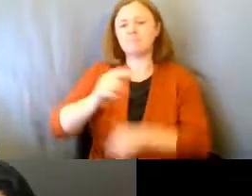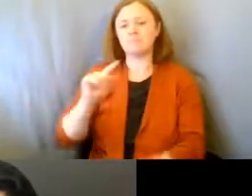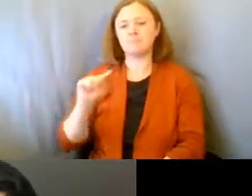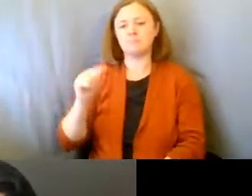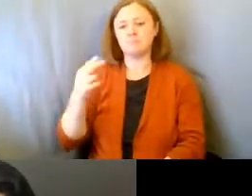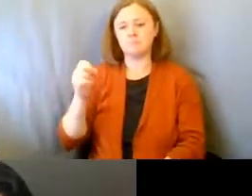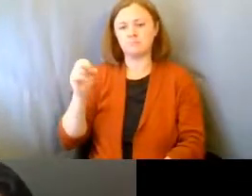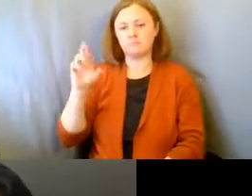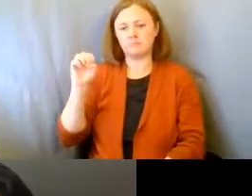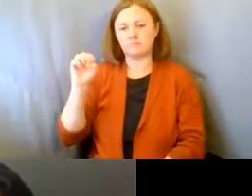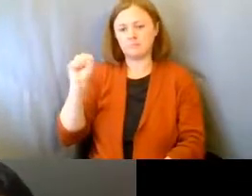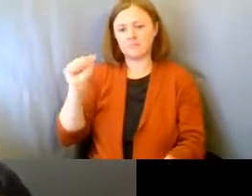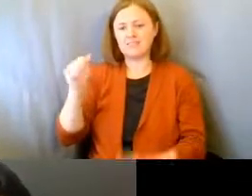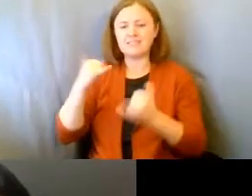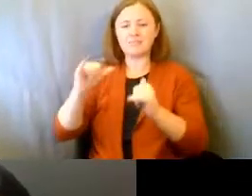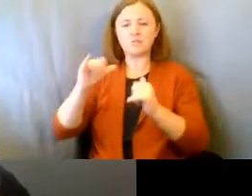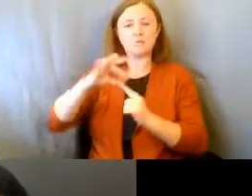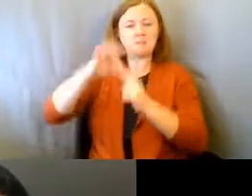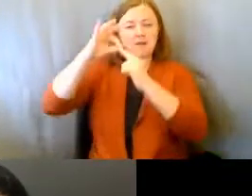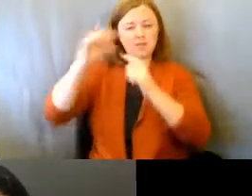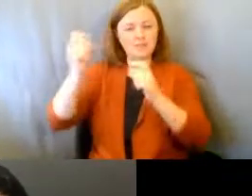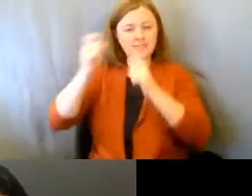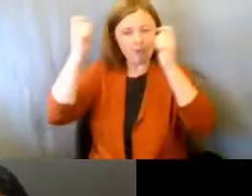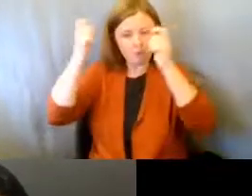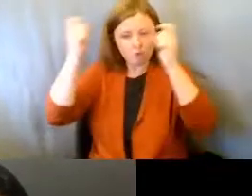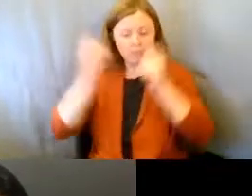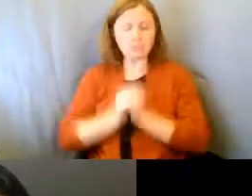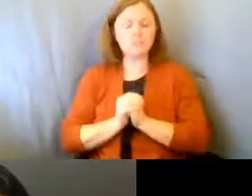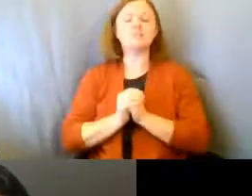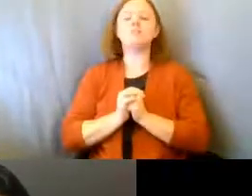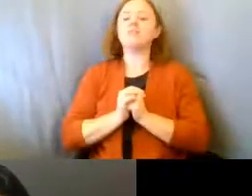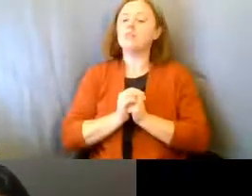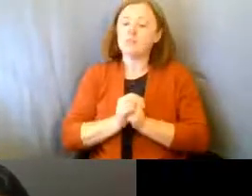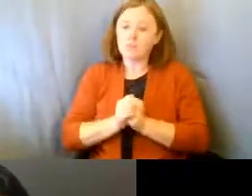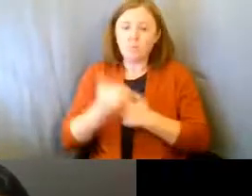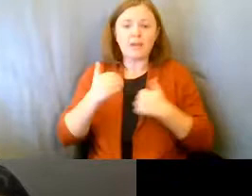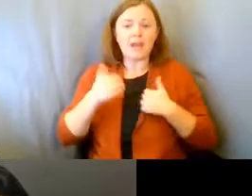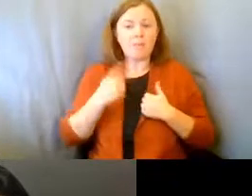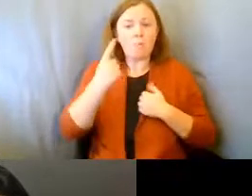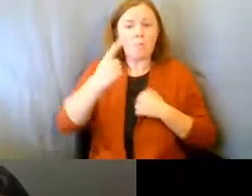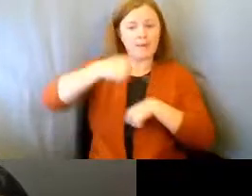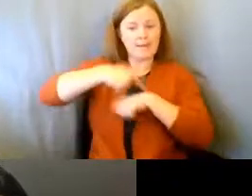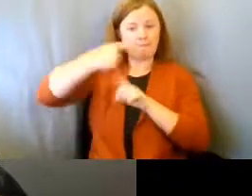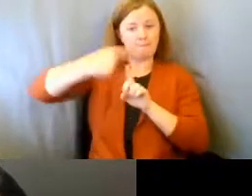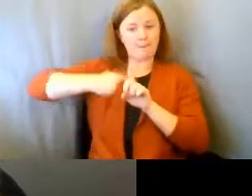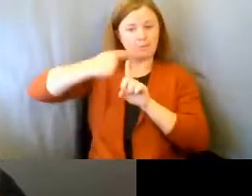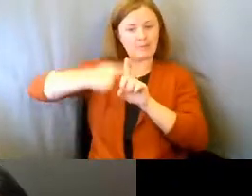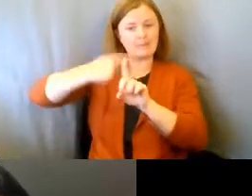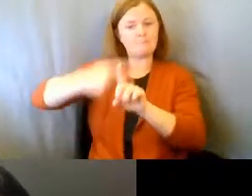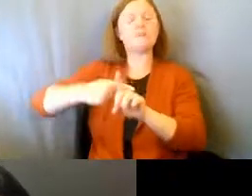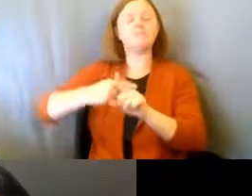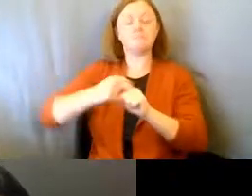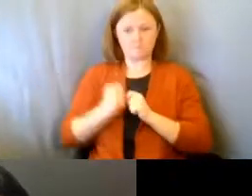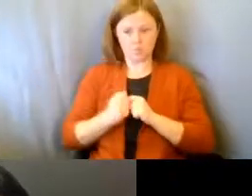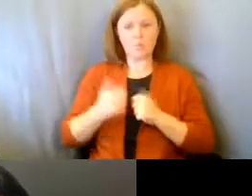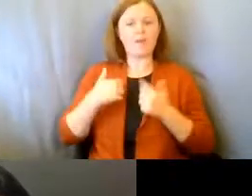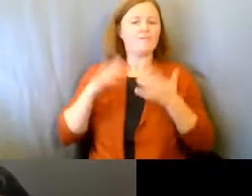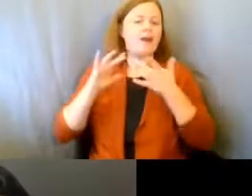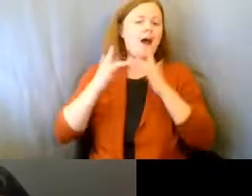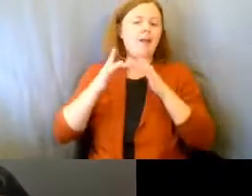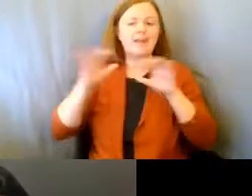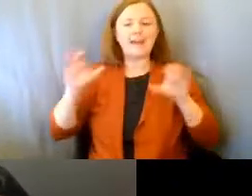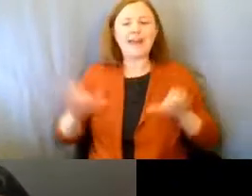still doing special celebrations. So, we have at least once a month, we have some kind of an online